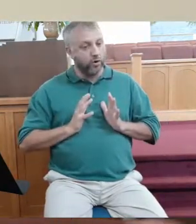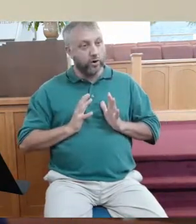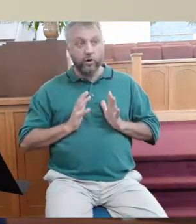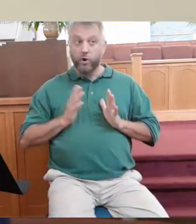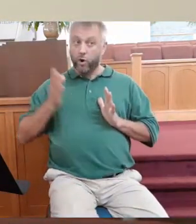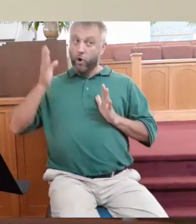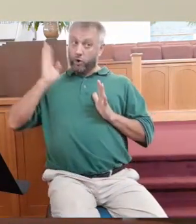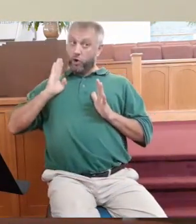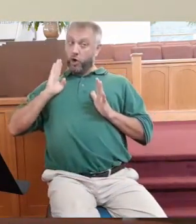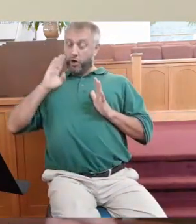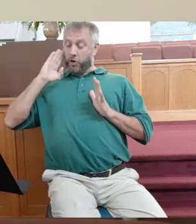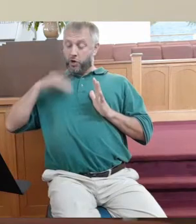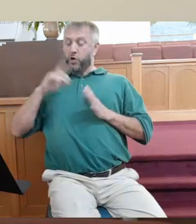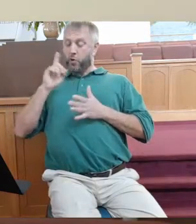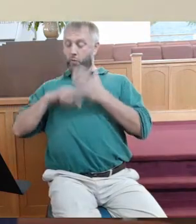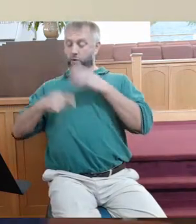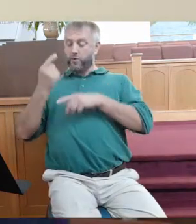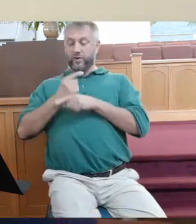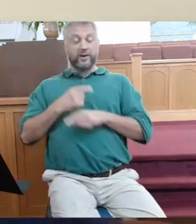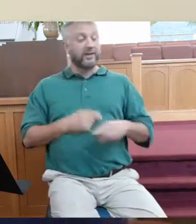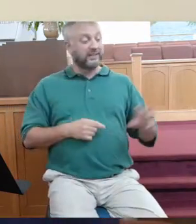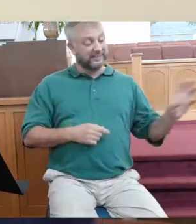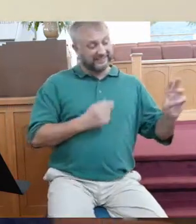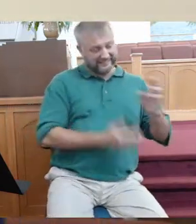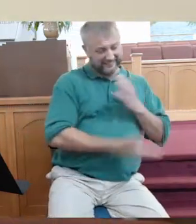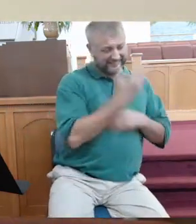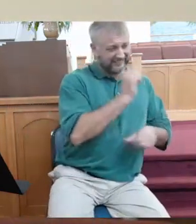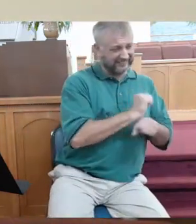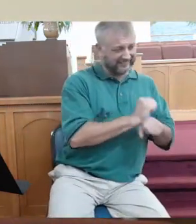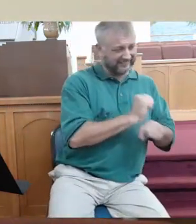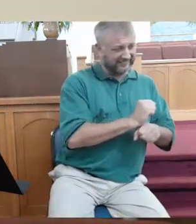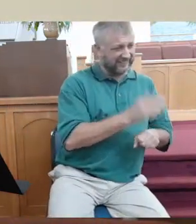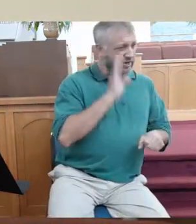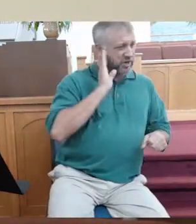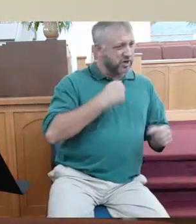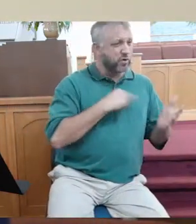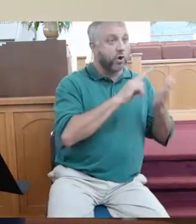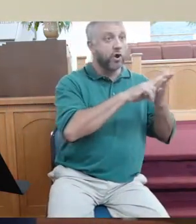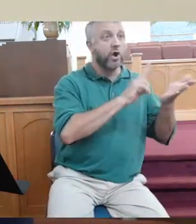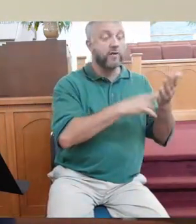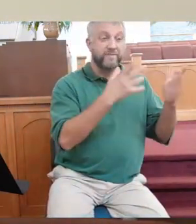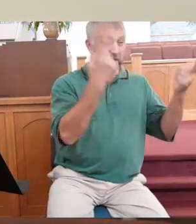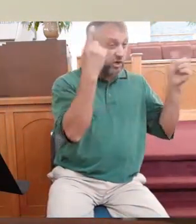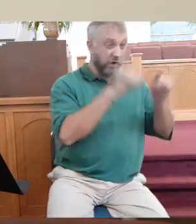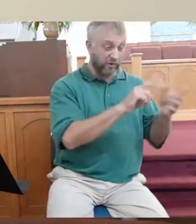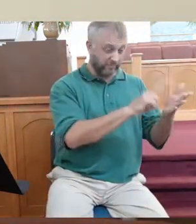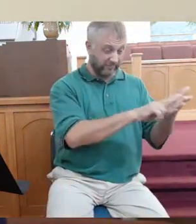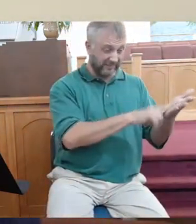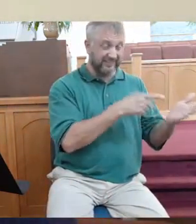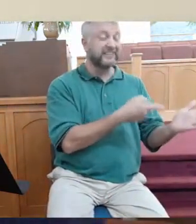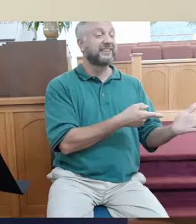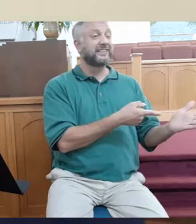The 6 o'clock guys, the reason they were angry is because they knew they had a contract. Whereas the rest of the workers didn't have a contract.